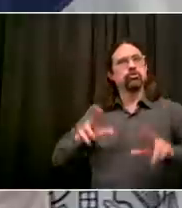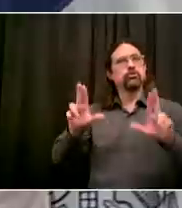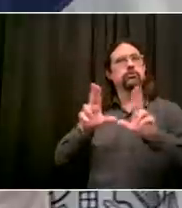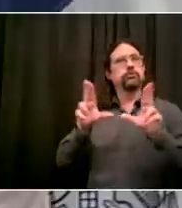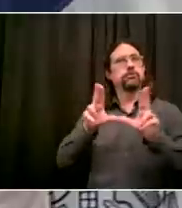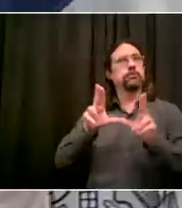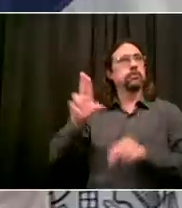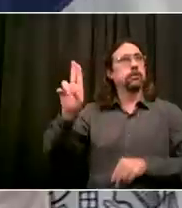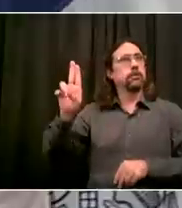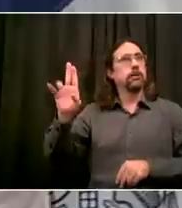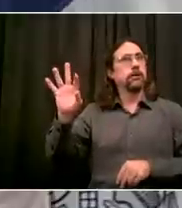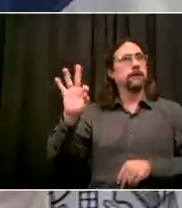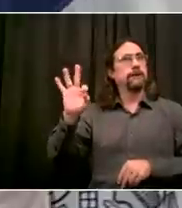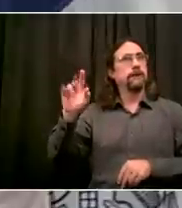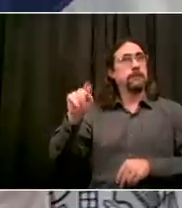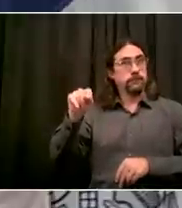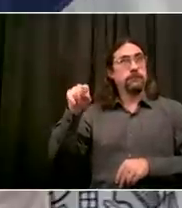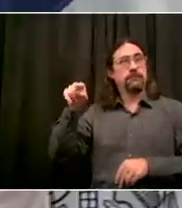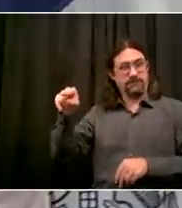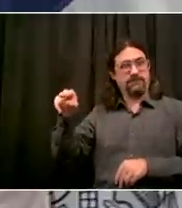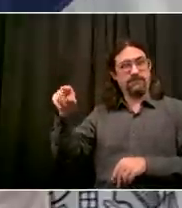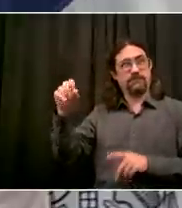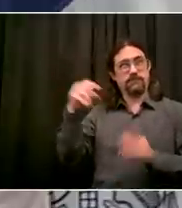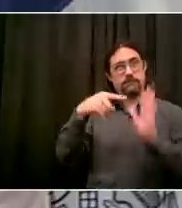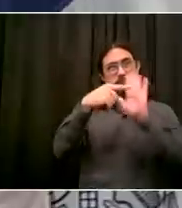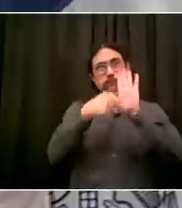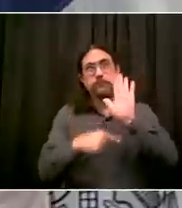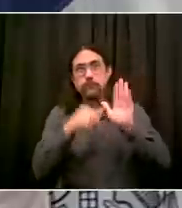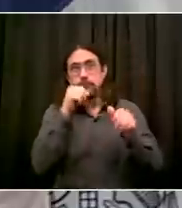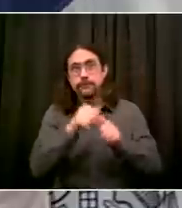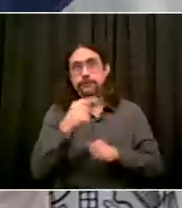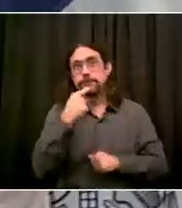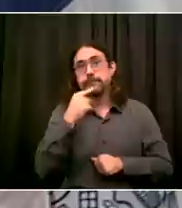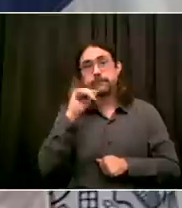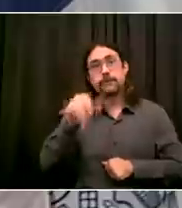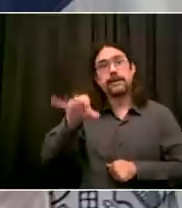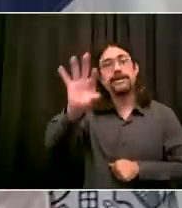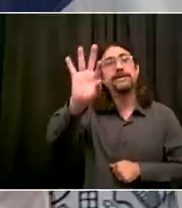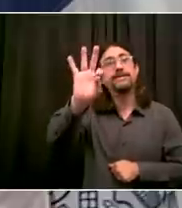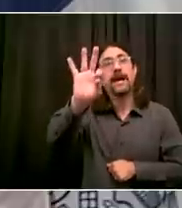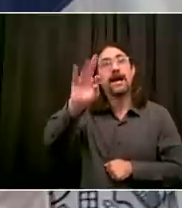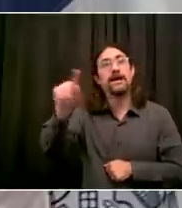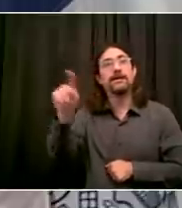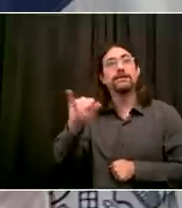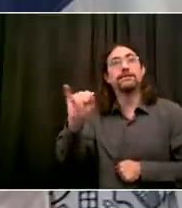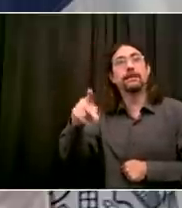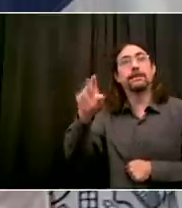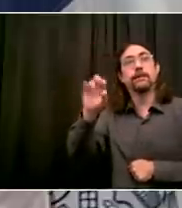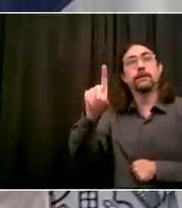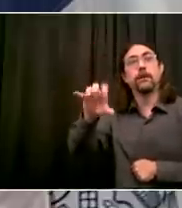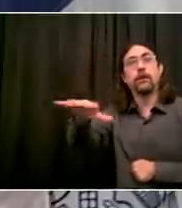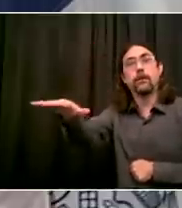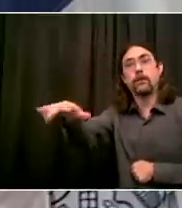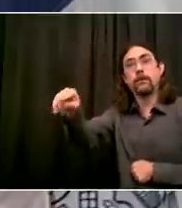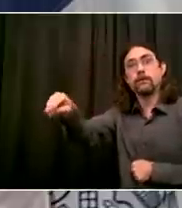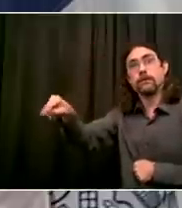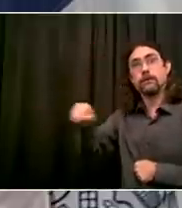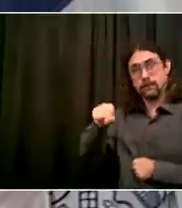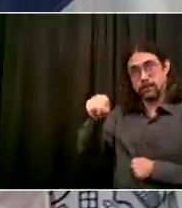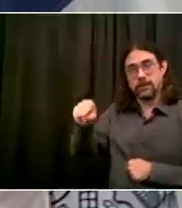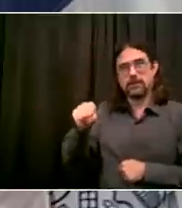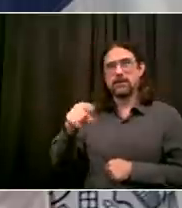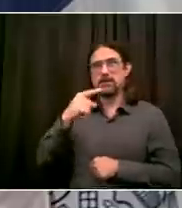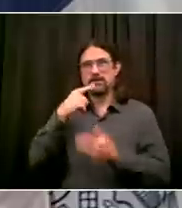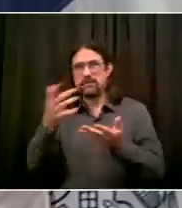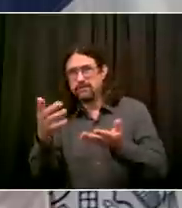them, to be closed while the numbers are this high. I'm wondering, how close are we to that point where you would need to close down schools in these